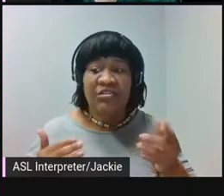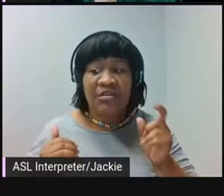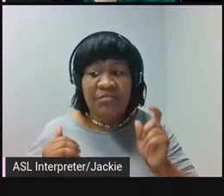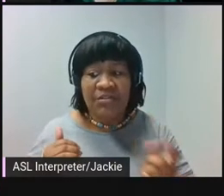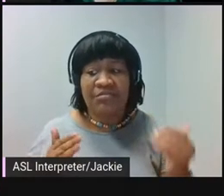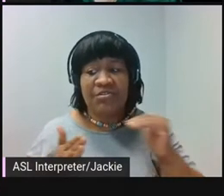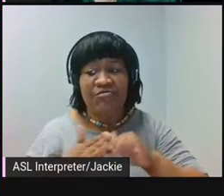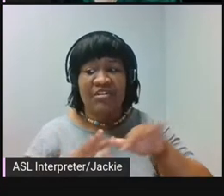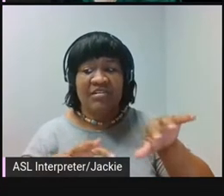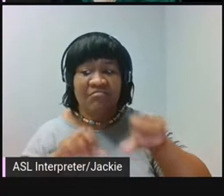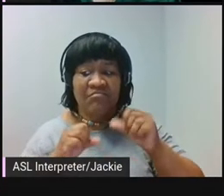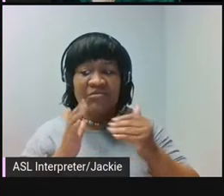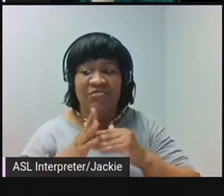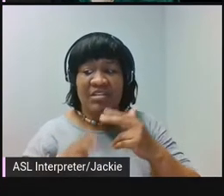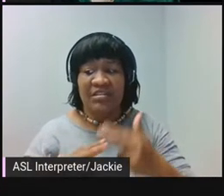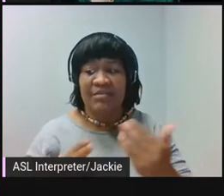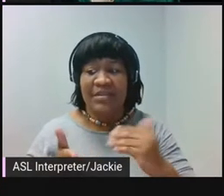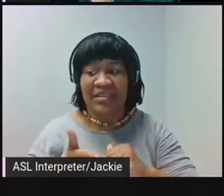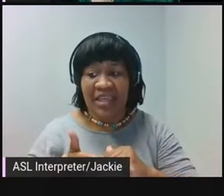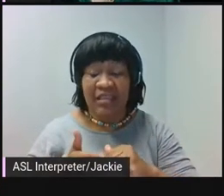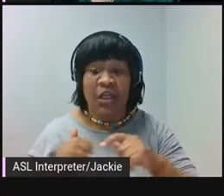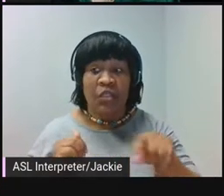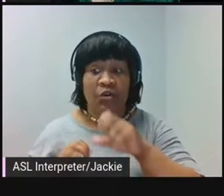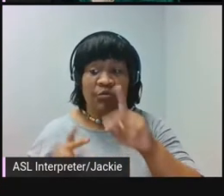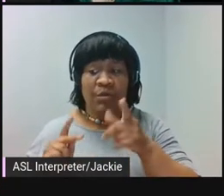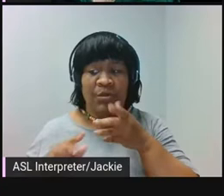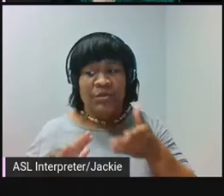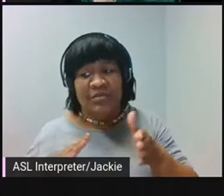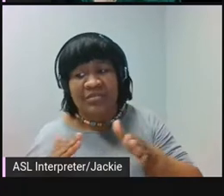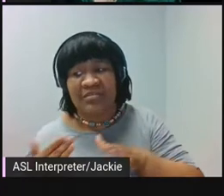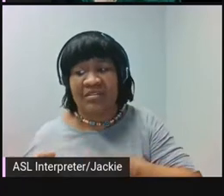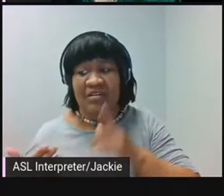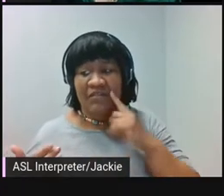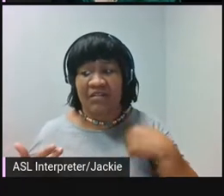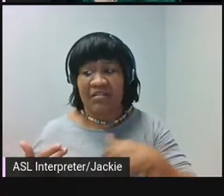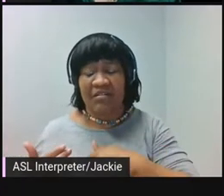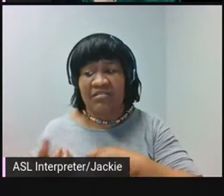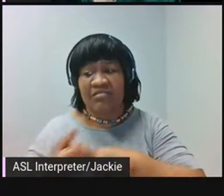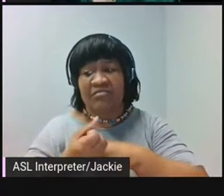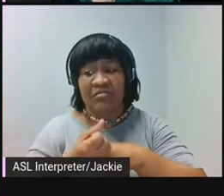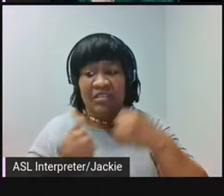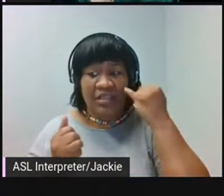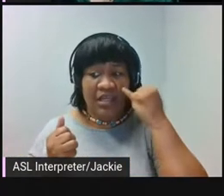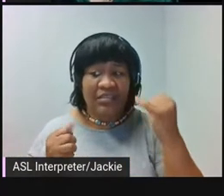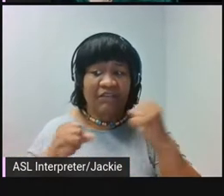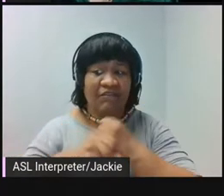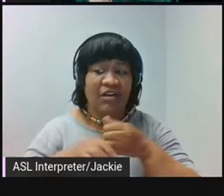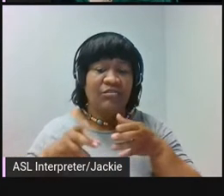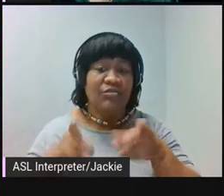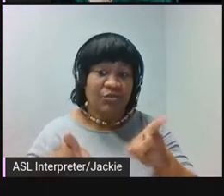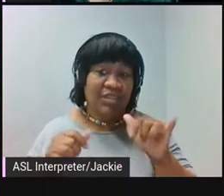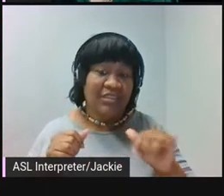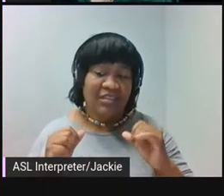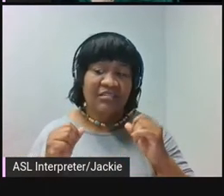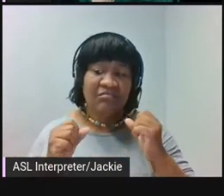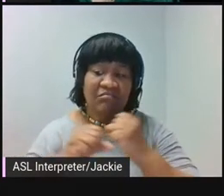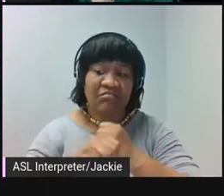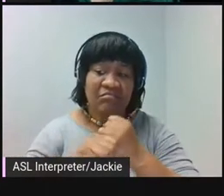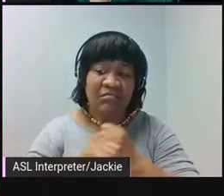reclaimed and renamed after people martyred for the benefit of upholding the ideals fought during the initial crusades.